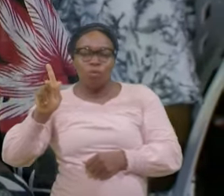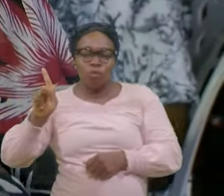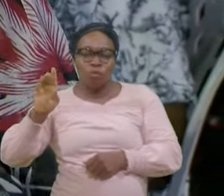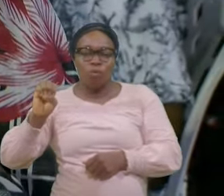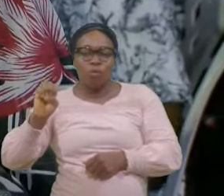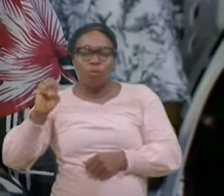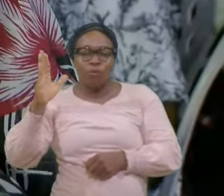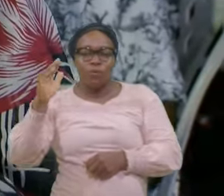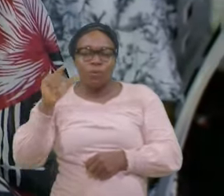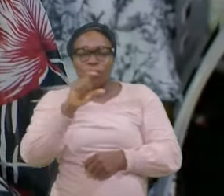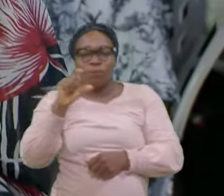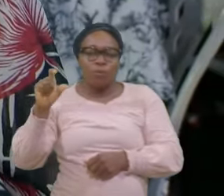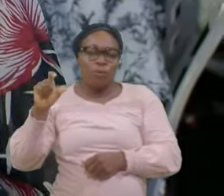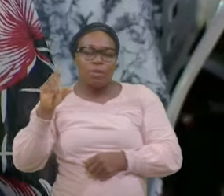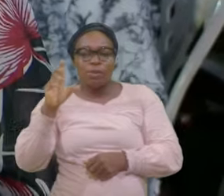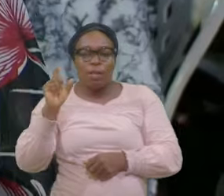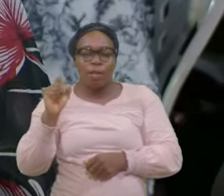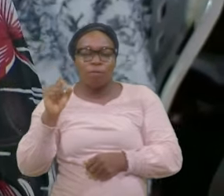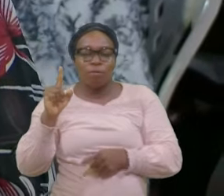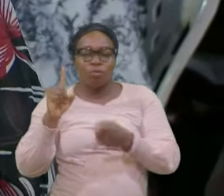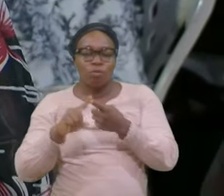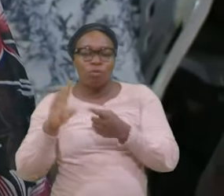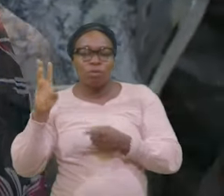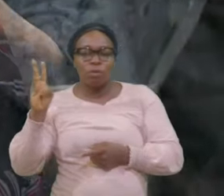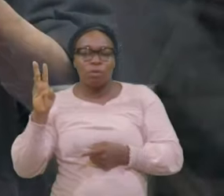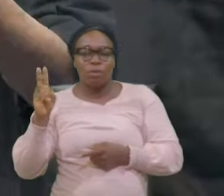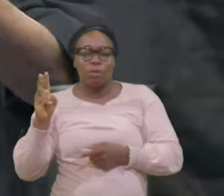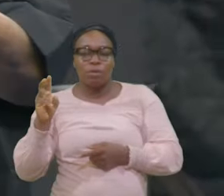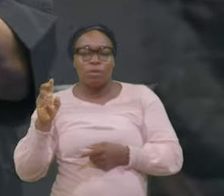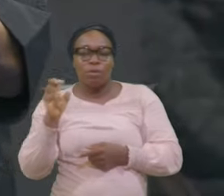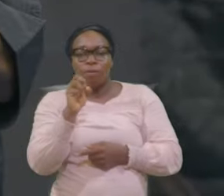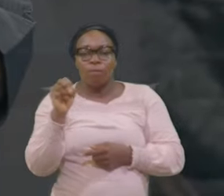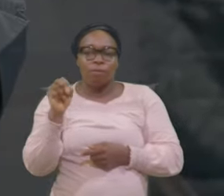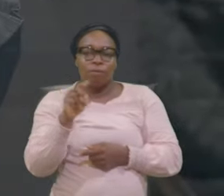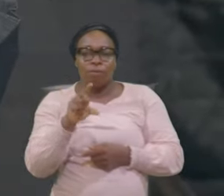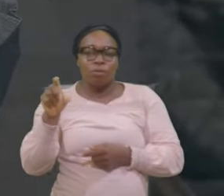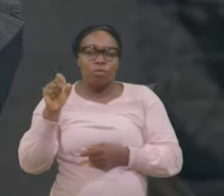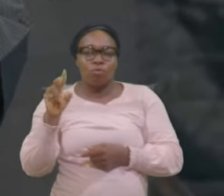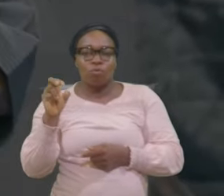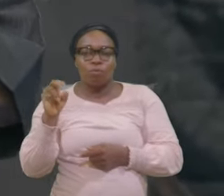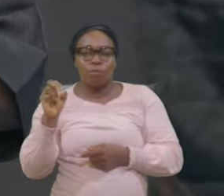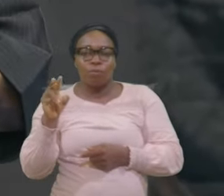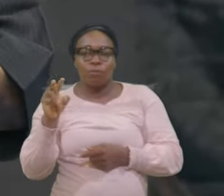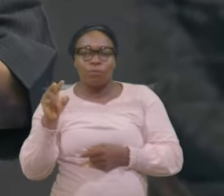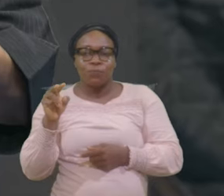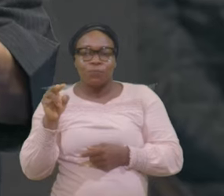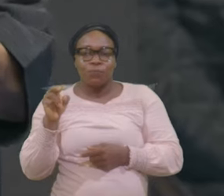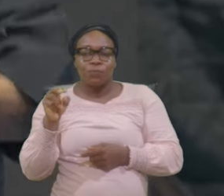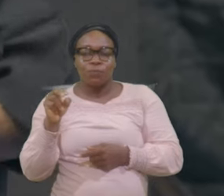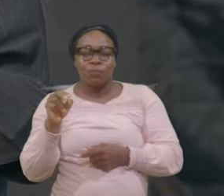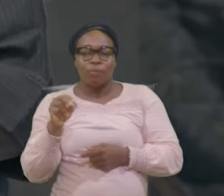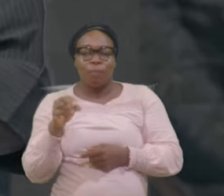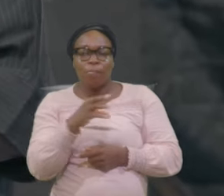Two Sons Verse 12 In Verse 12 And the Younger Of them